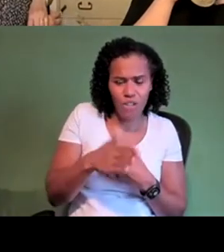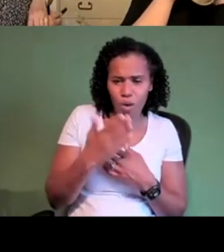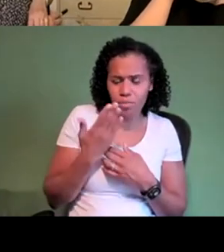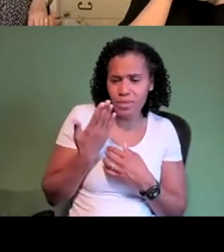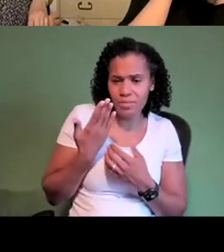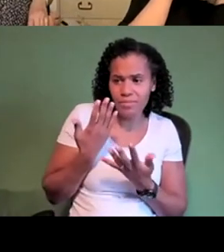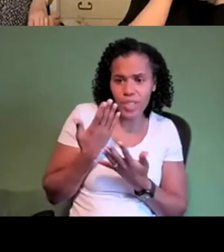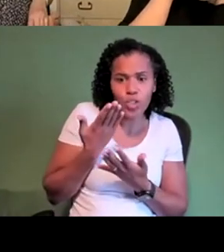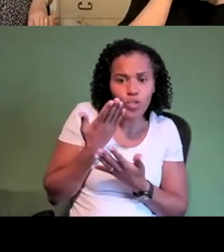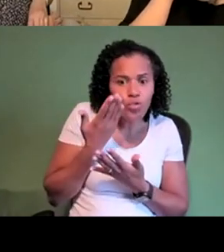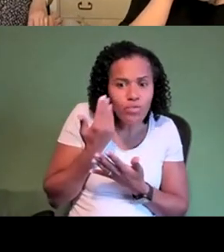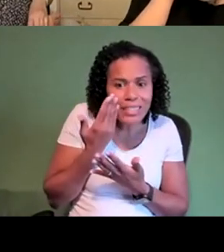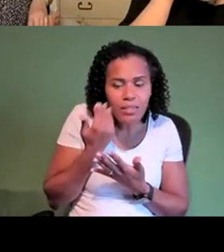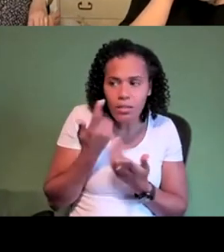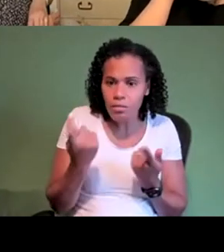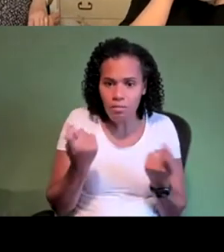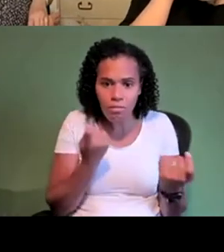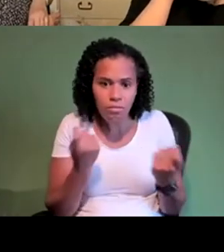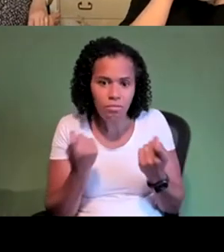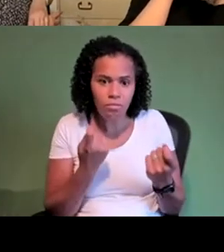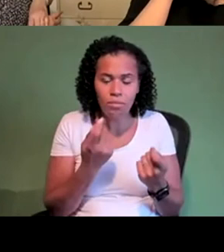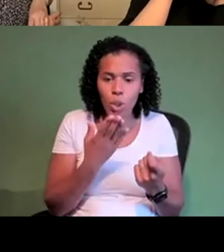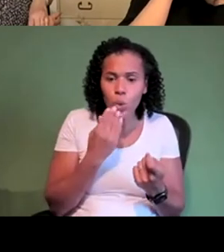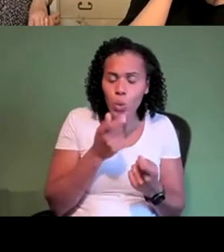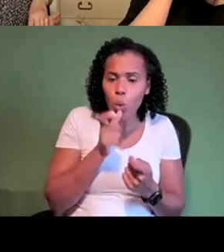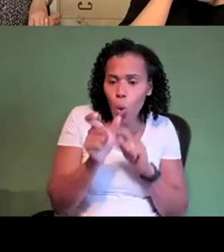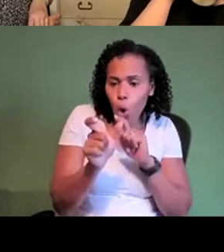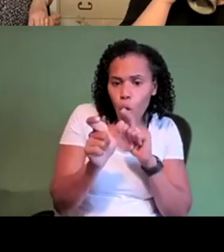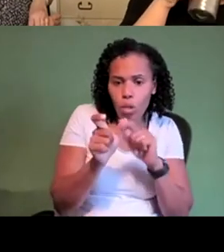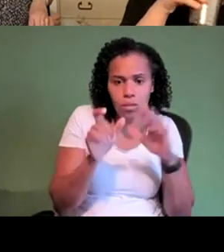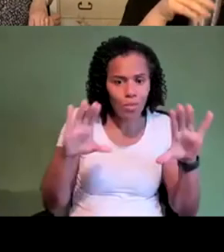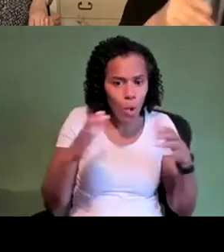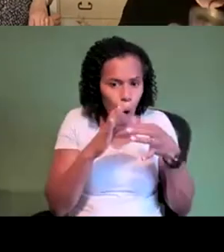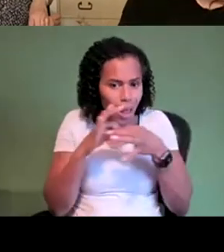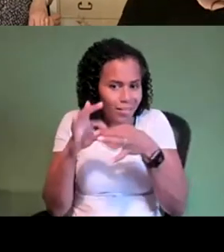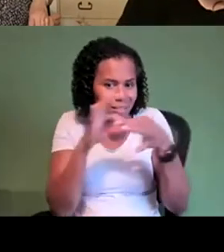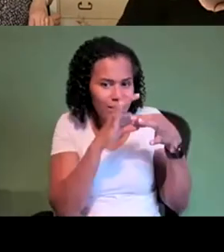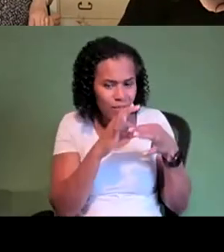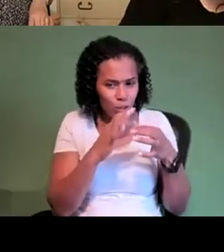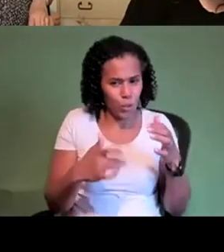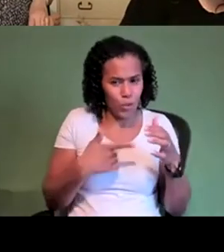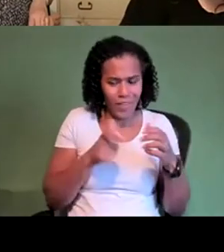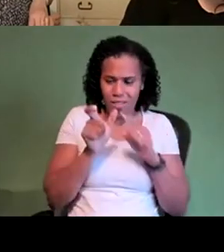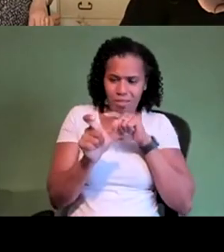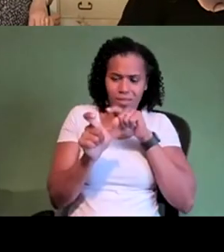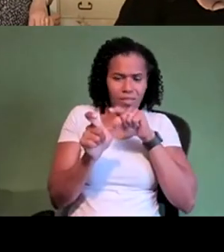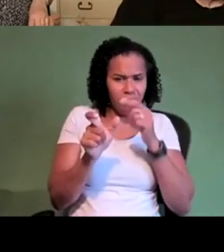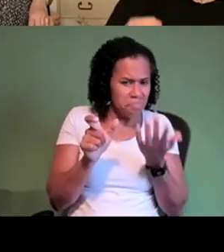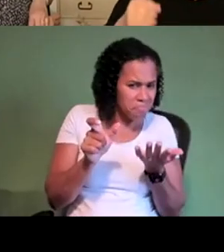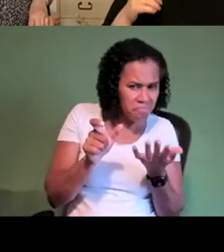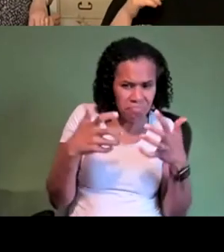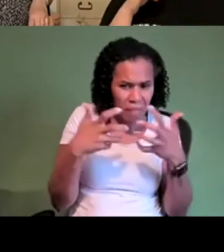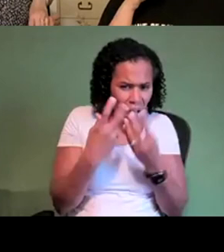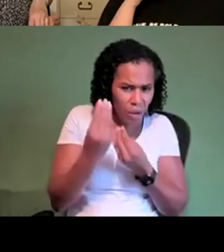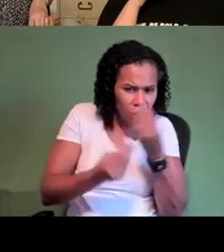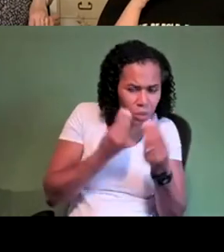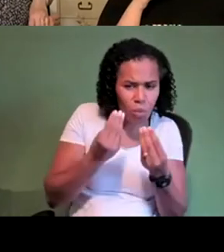of mediation on the idea of a collective and that that currency at the moment yeah i mean i think i